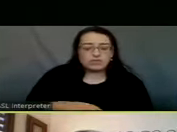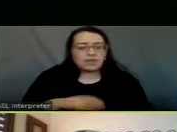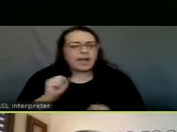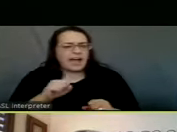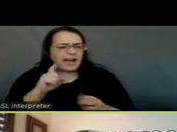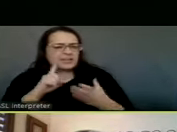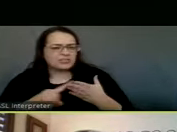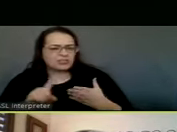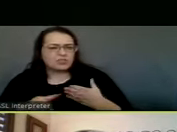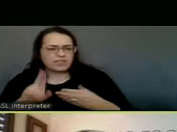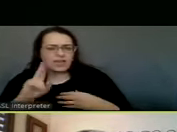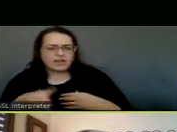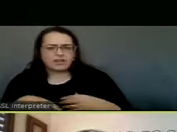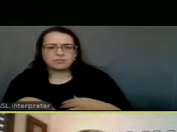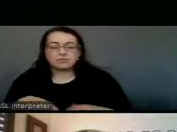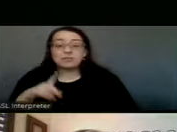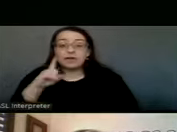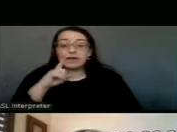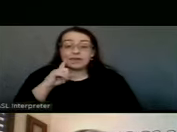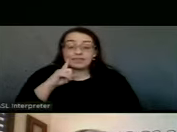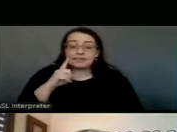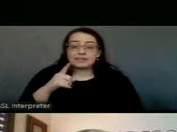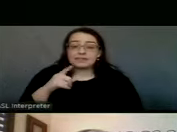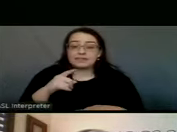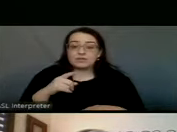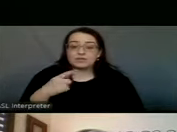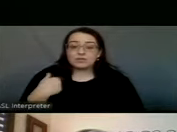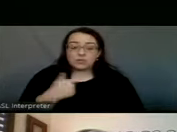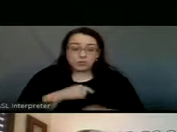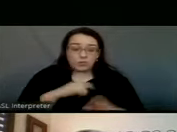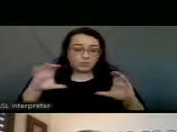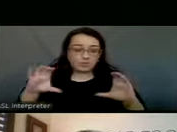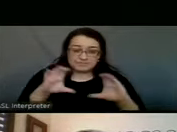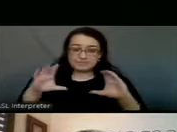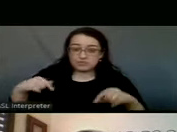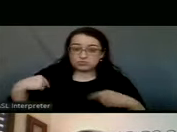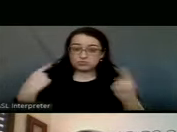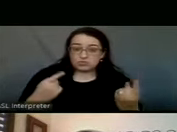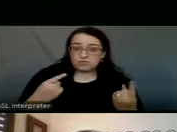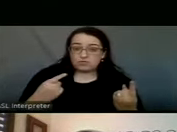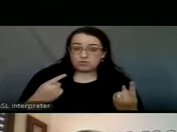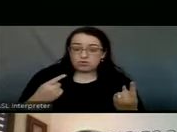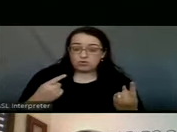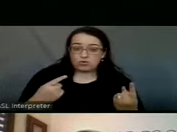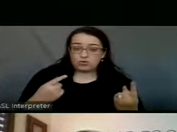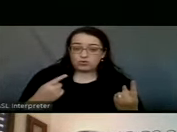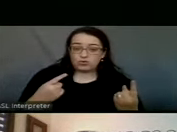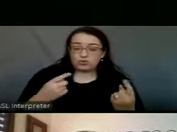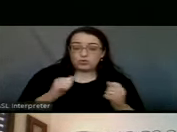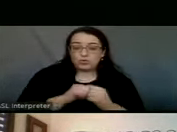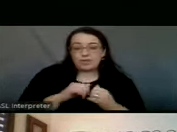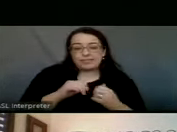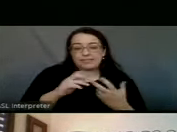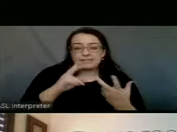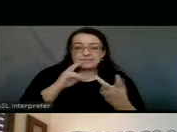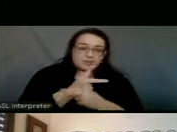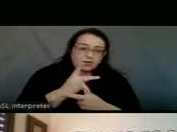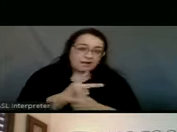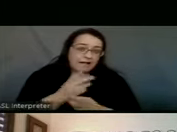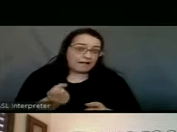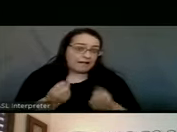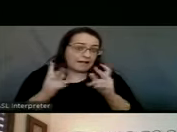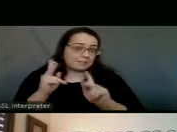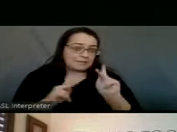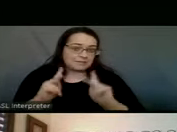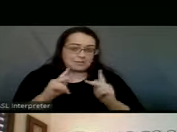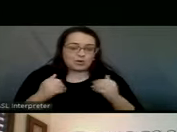I think our, all we've been able to do to date in, with regard to estimating how many people do